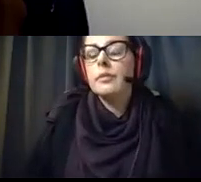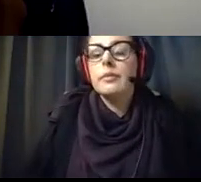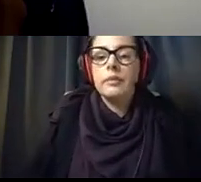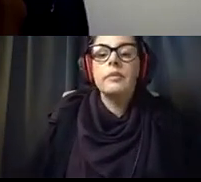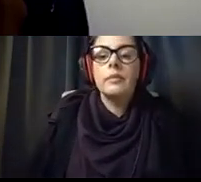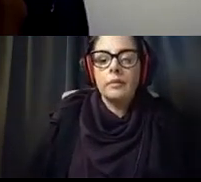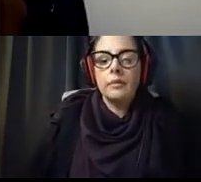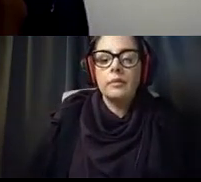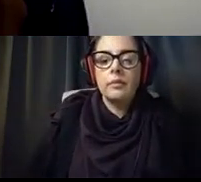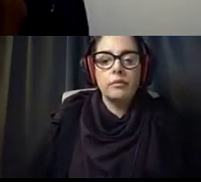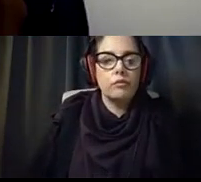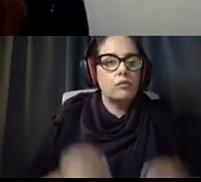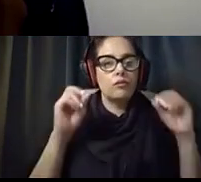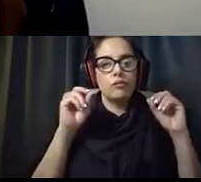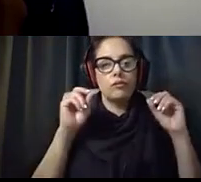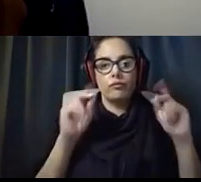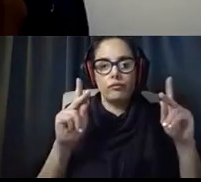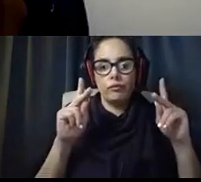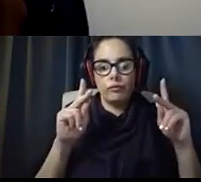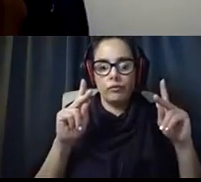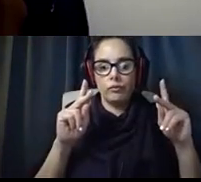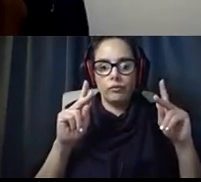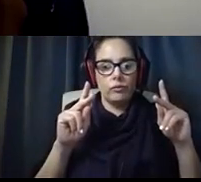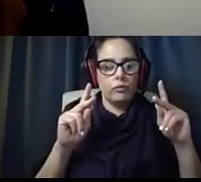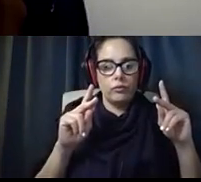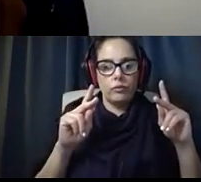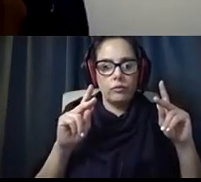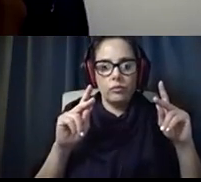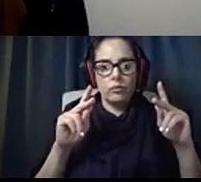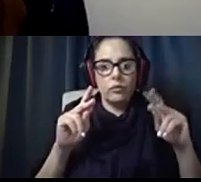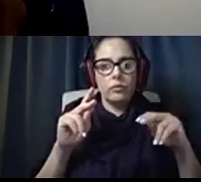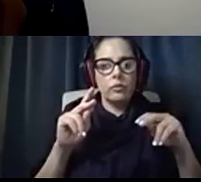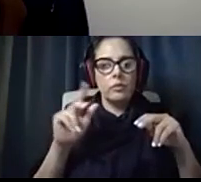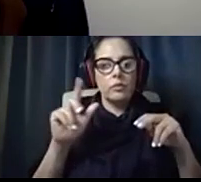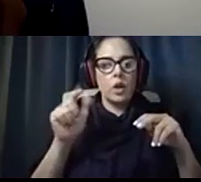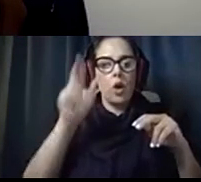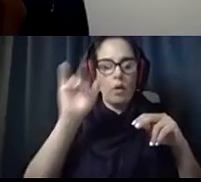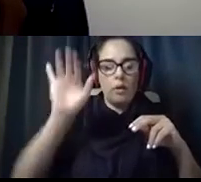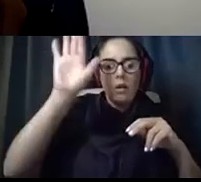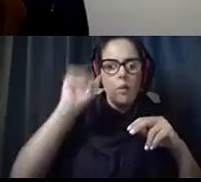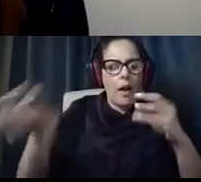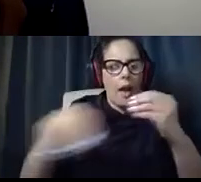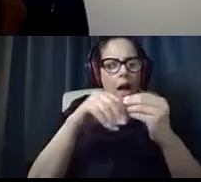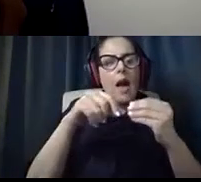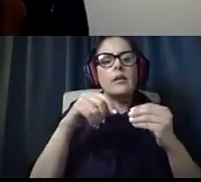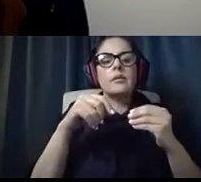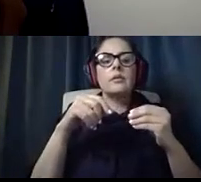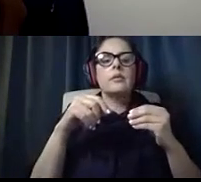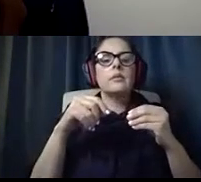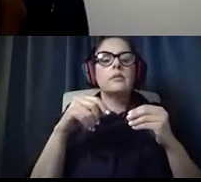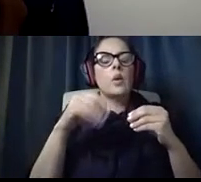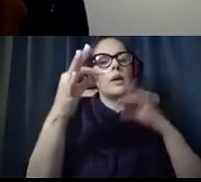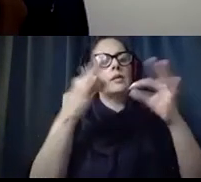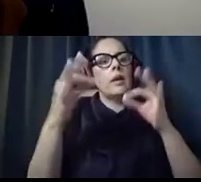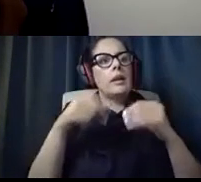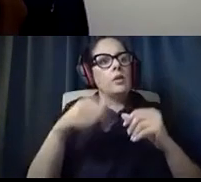All right. I just want to take this opportunity to say that this is one point in time where we